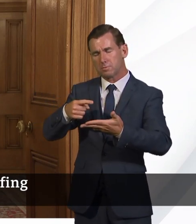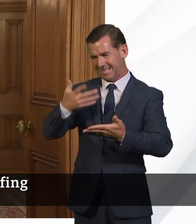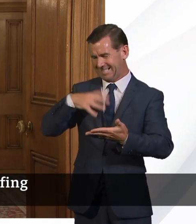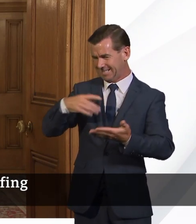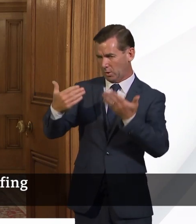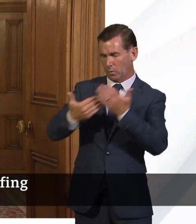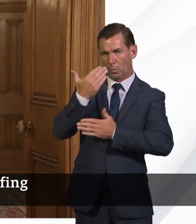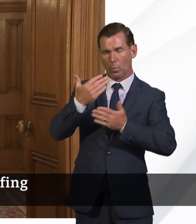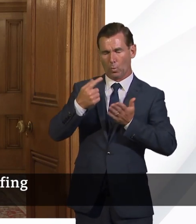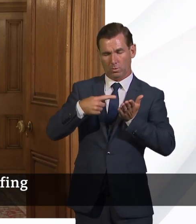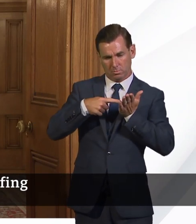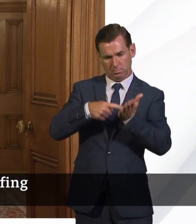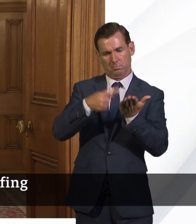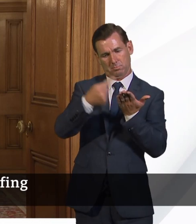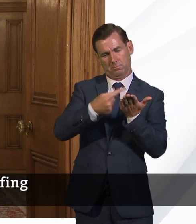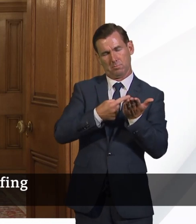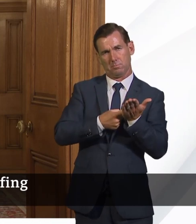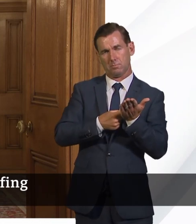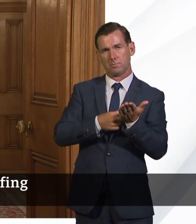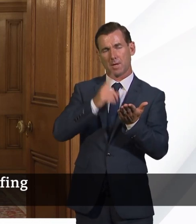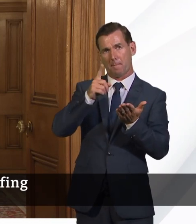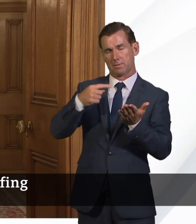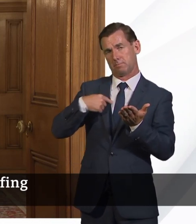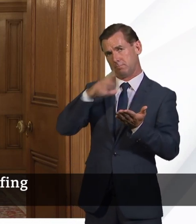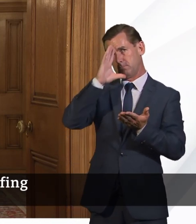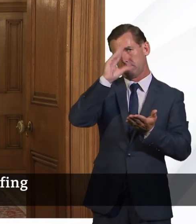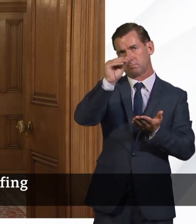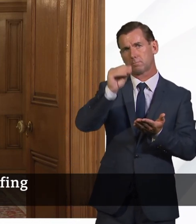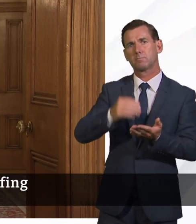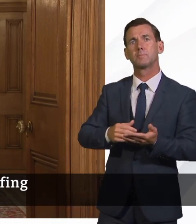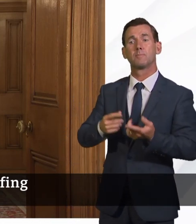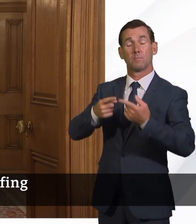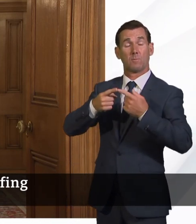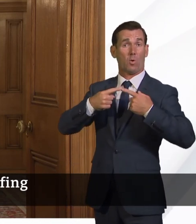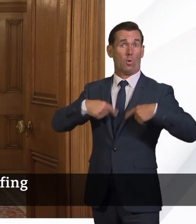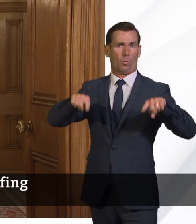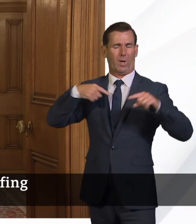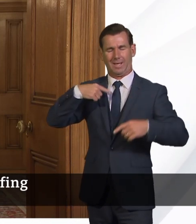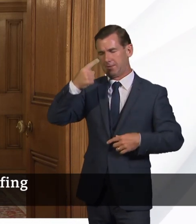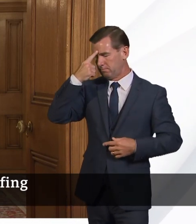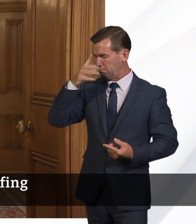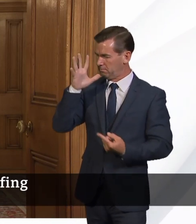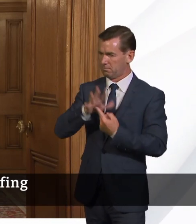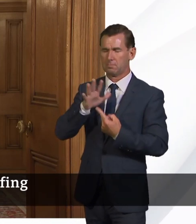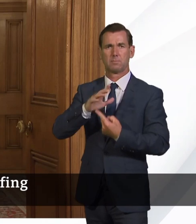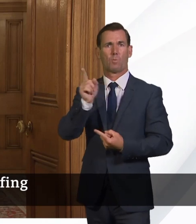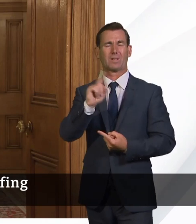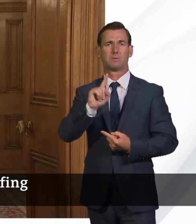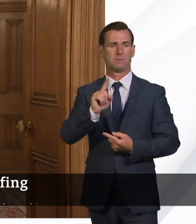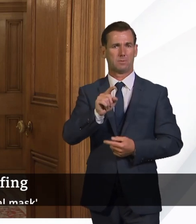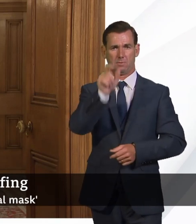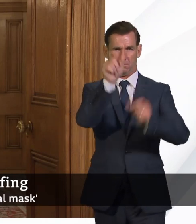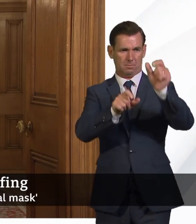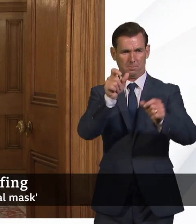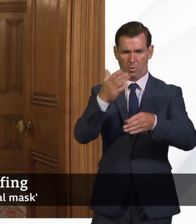recommendations. But I can give you a sort of early sneak preview when I say that we consider it doubly important to make sure that people working in